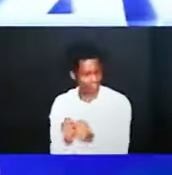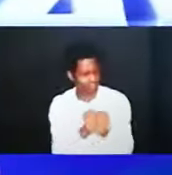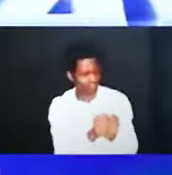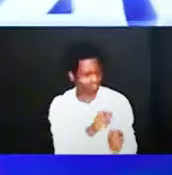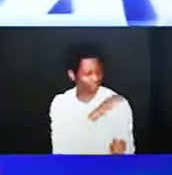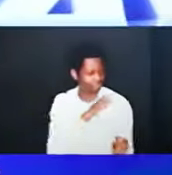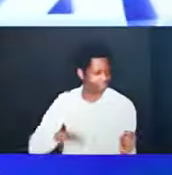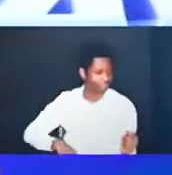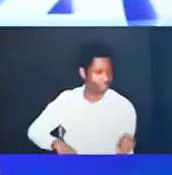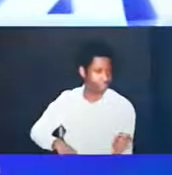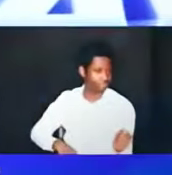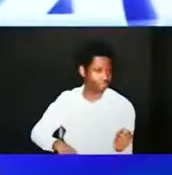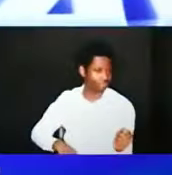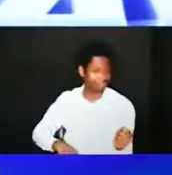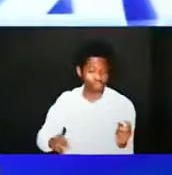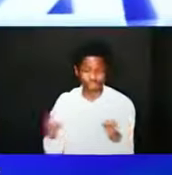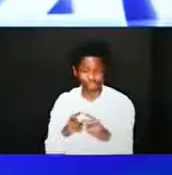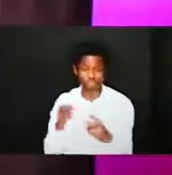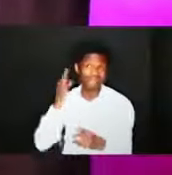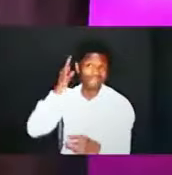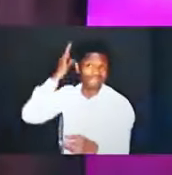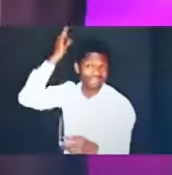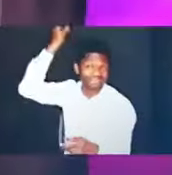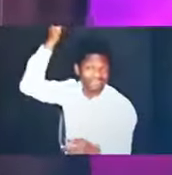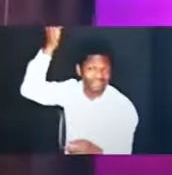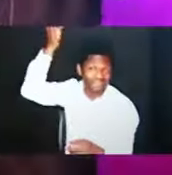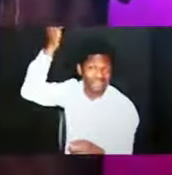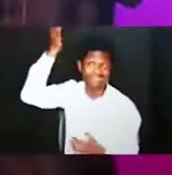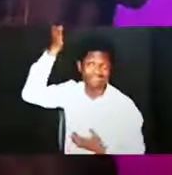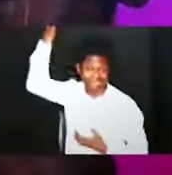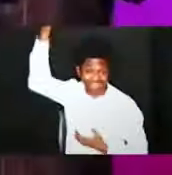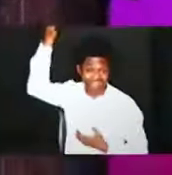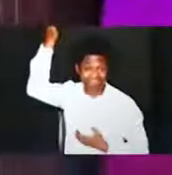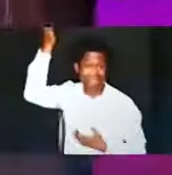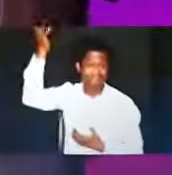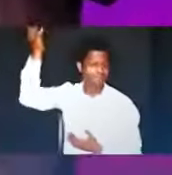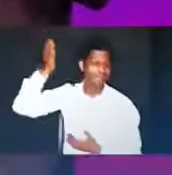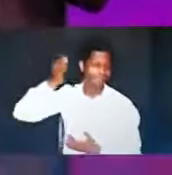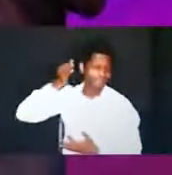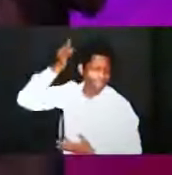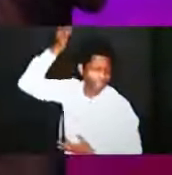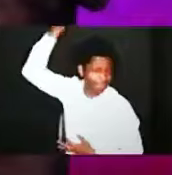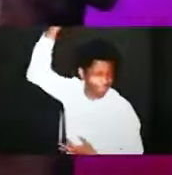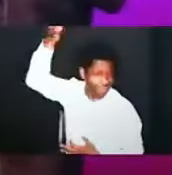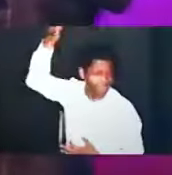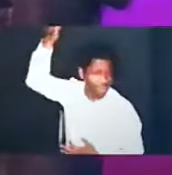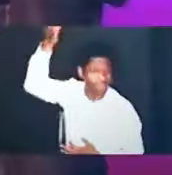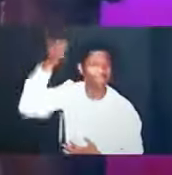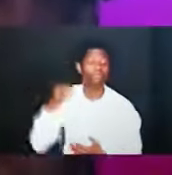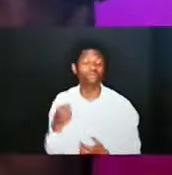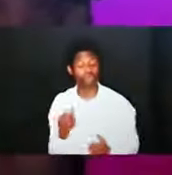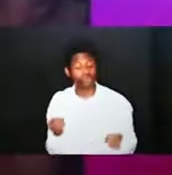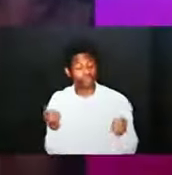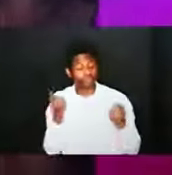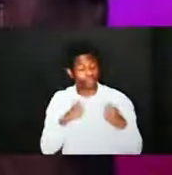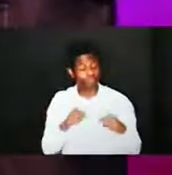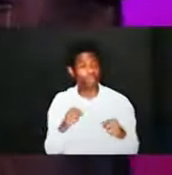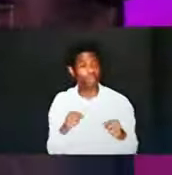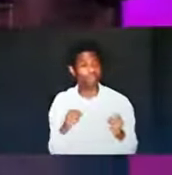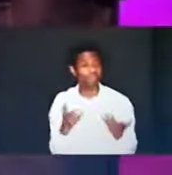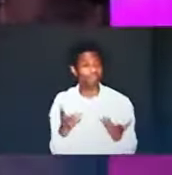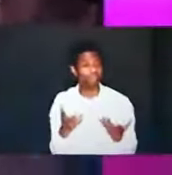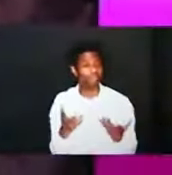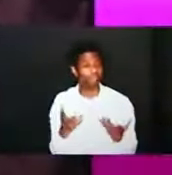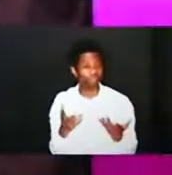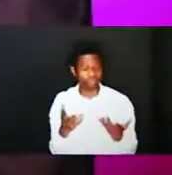so that they be hon so that one day in the coming age when we flesh